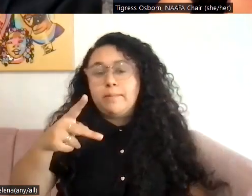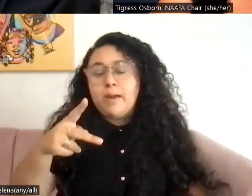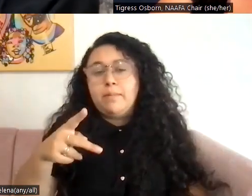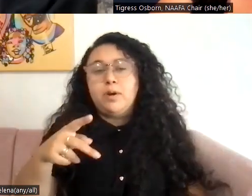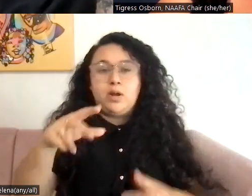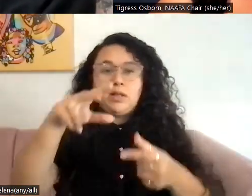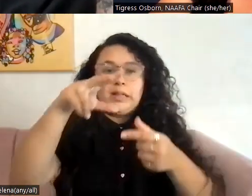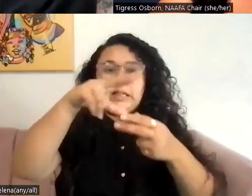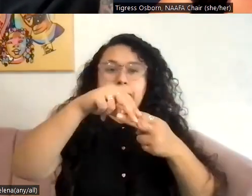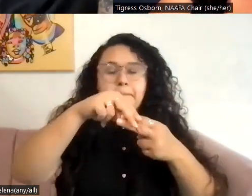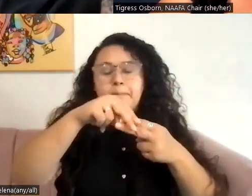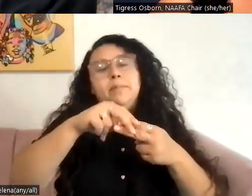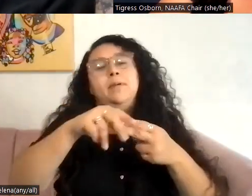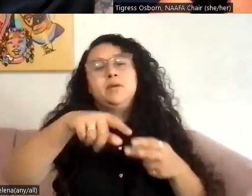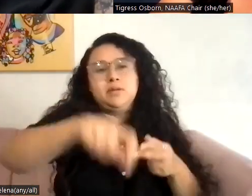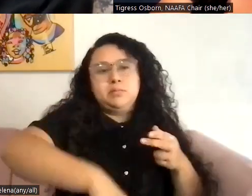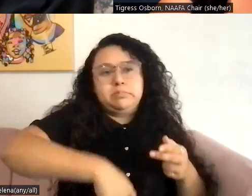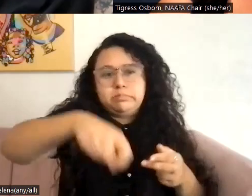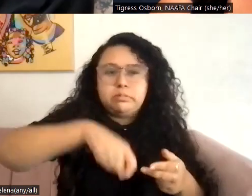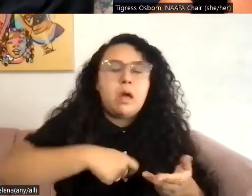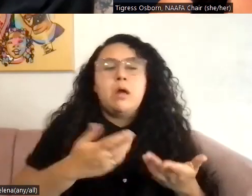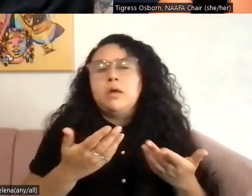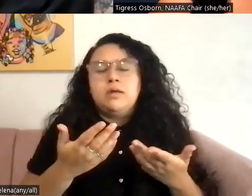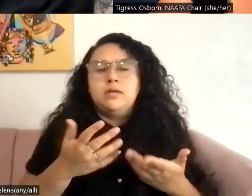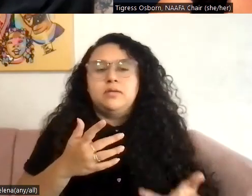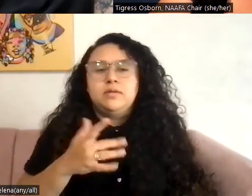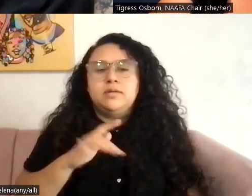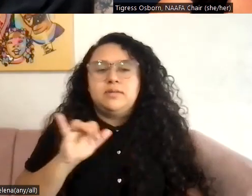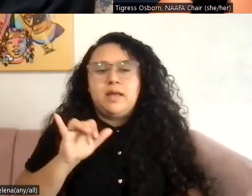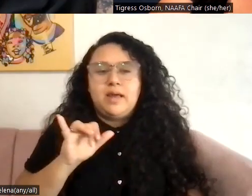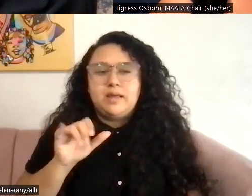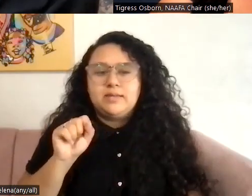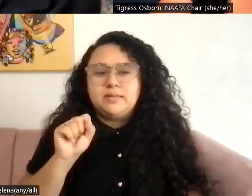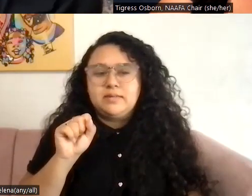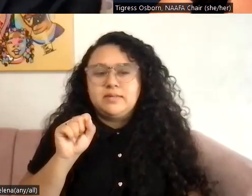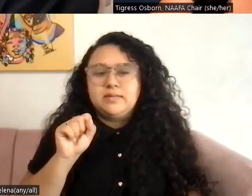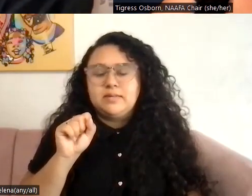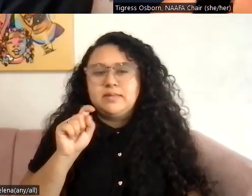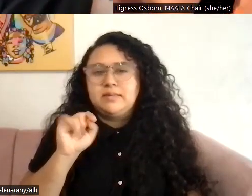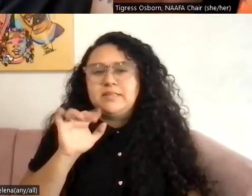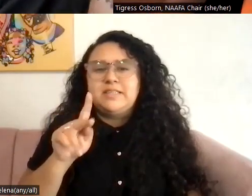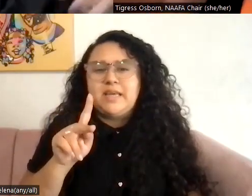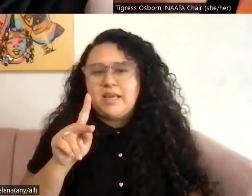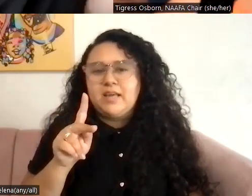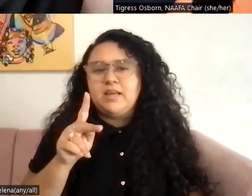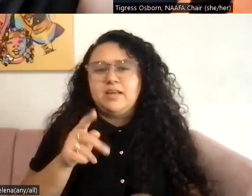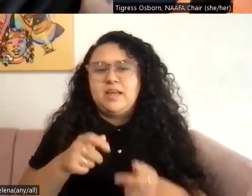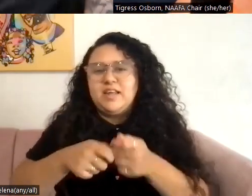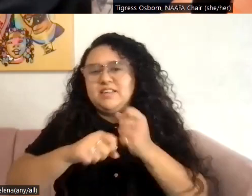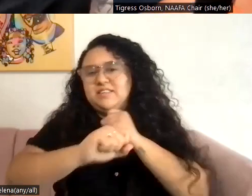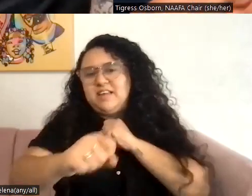direction. Um, and it's like giving yourself a stick, like more leverage, more extension.